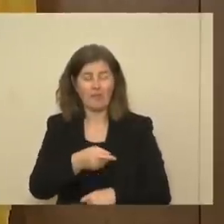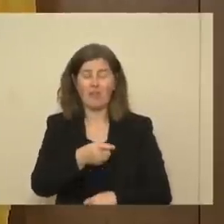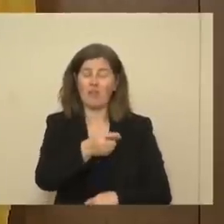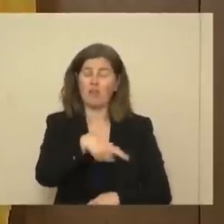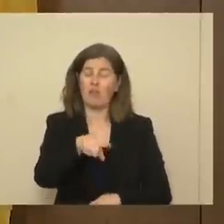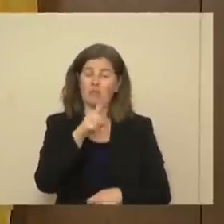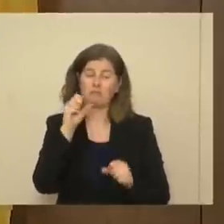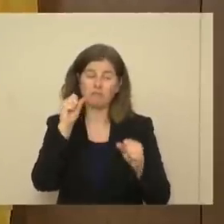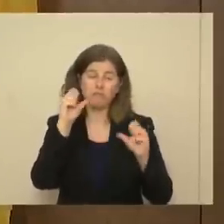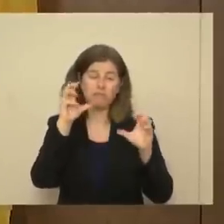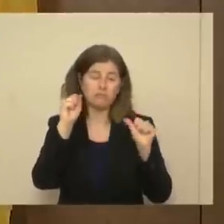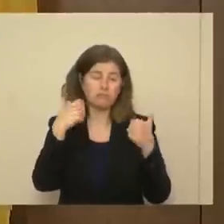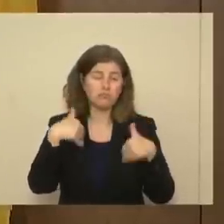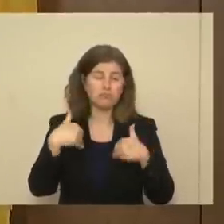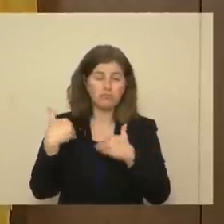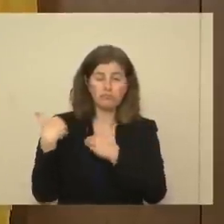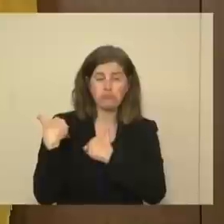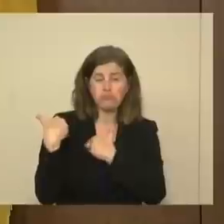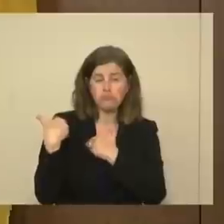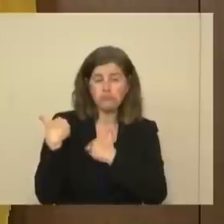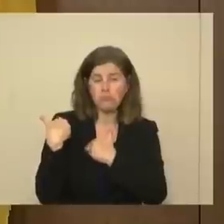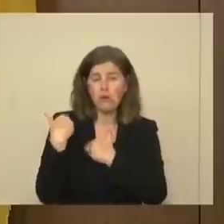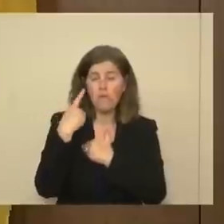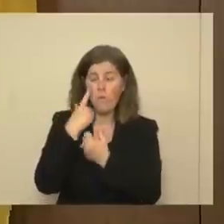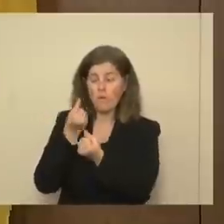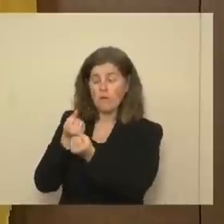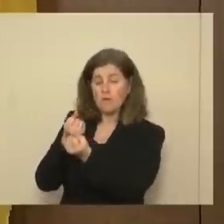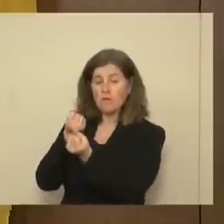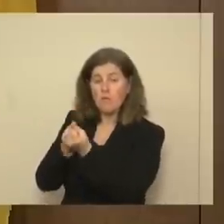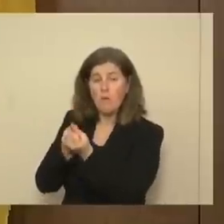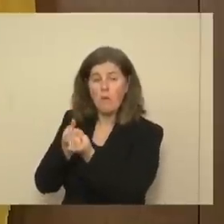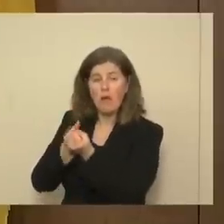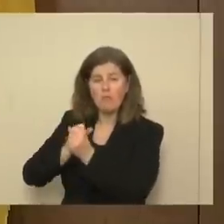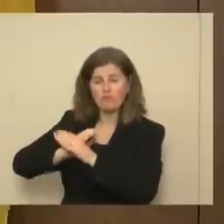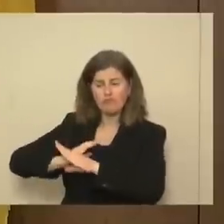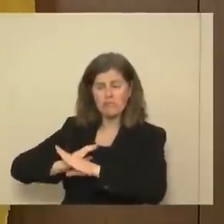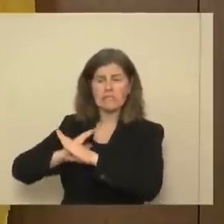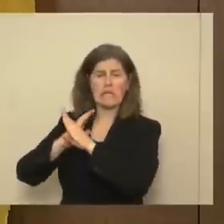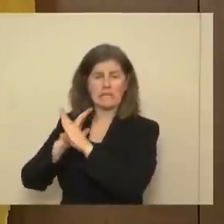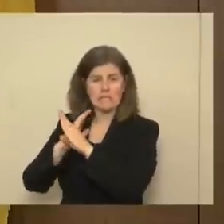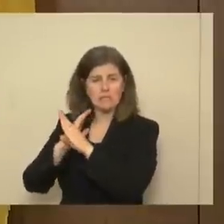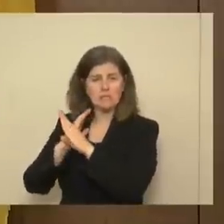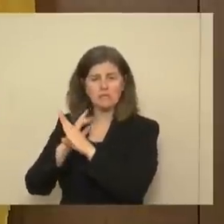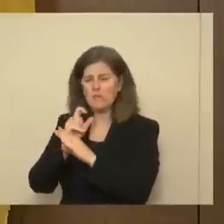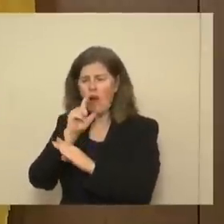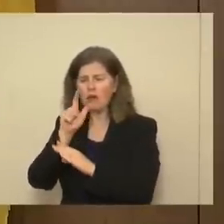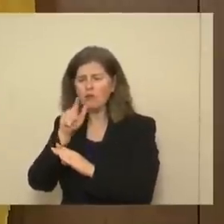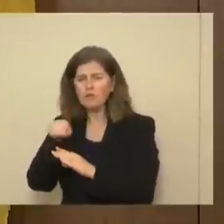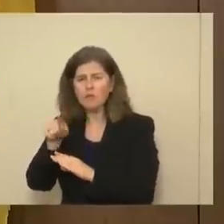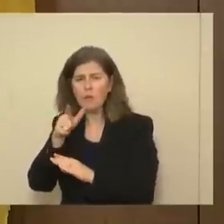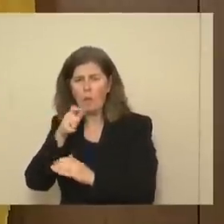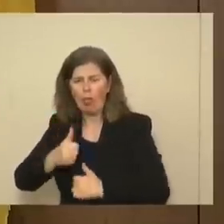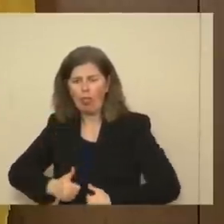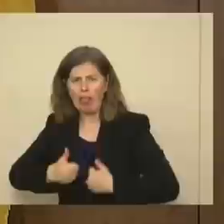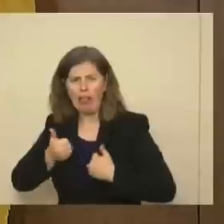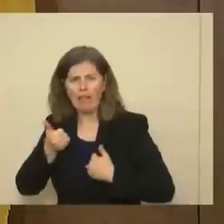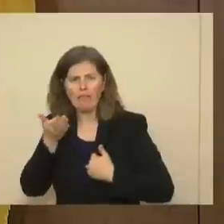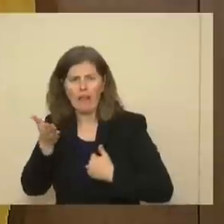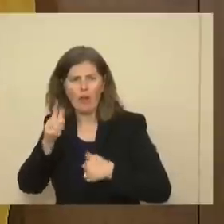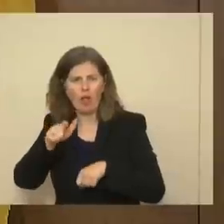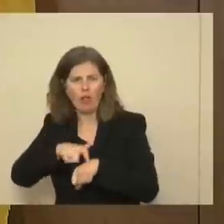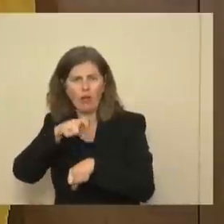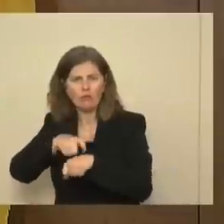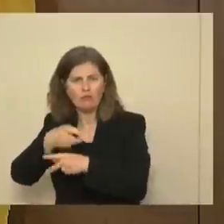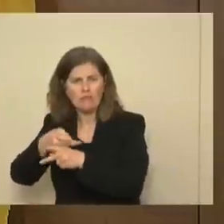incredible role in both supporting and protecting not just the residents at long-term care